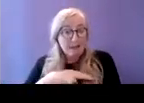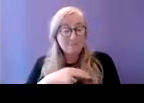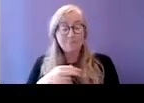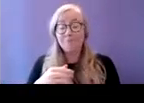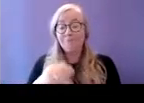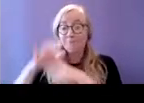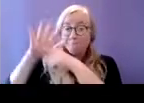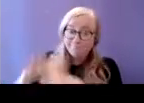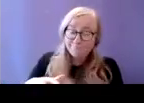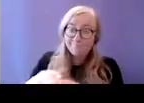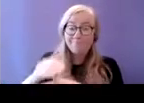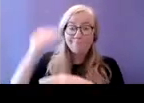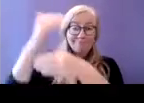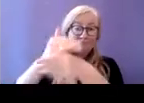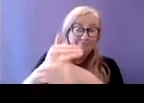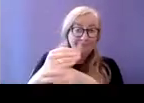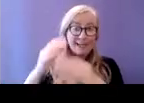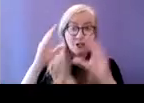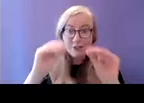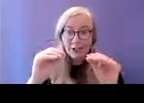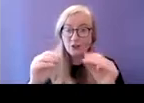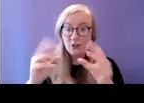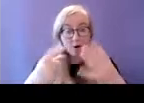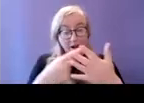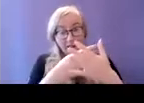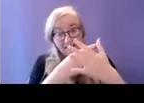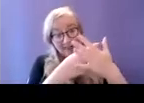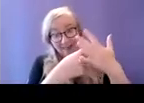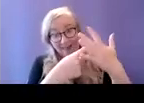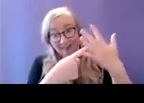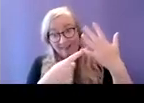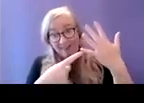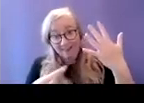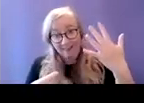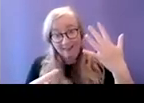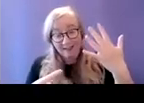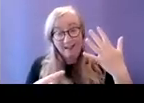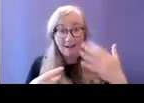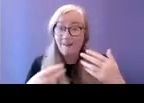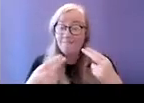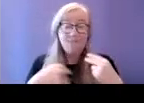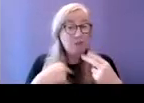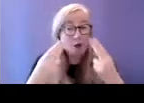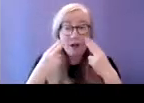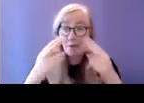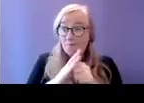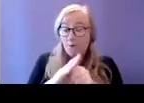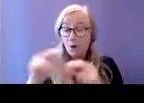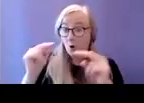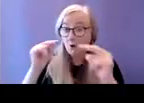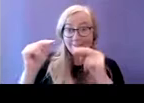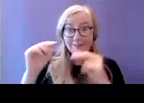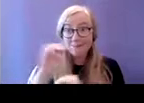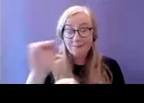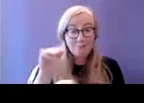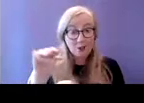of those things if not all of those things are very common to autistic people as well so when you are both autistic and